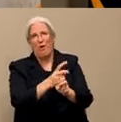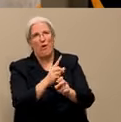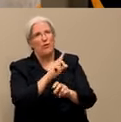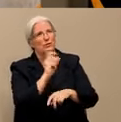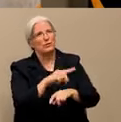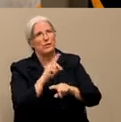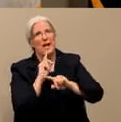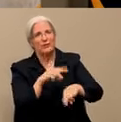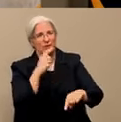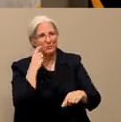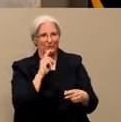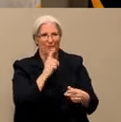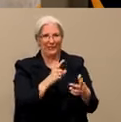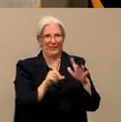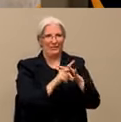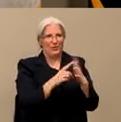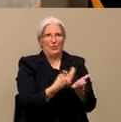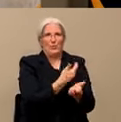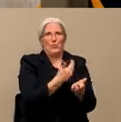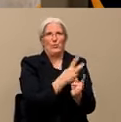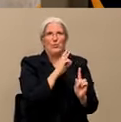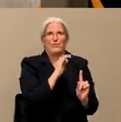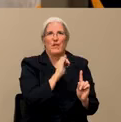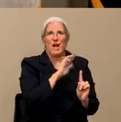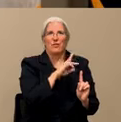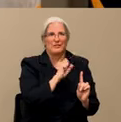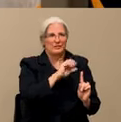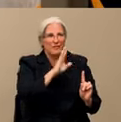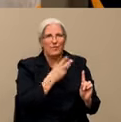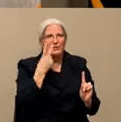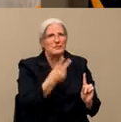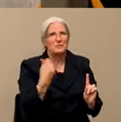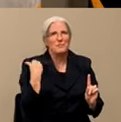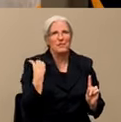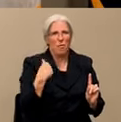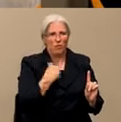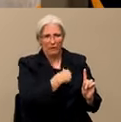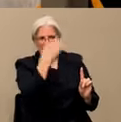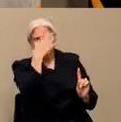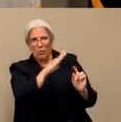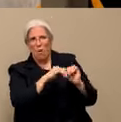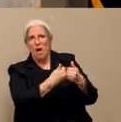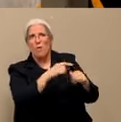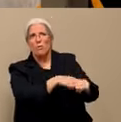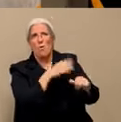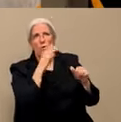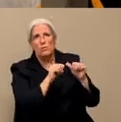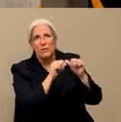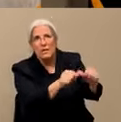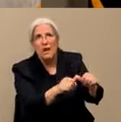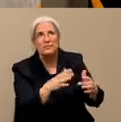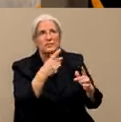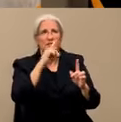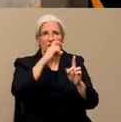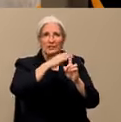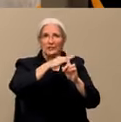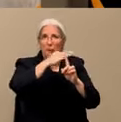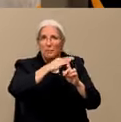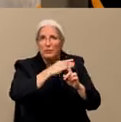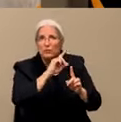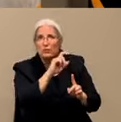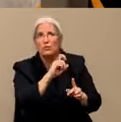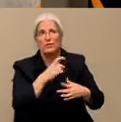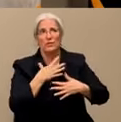has seen how it acts. Nobody has seen what happens in warmer temperatures like many other respiratory viruses. Nobody